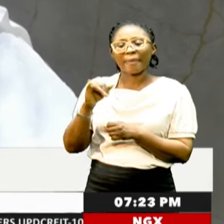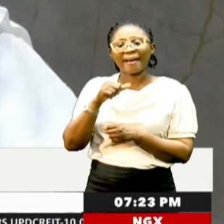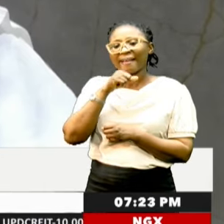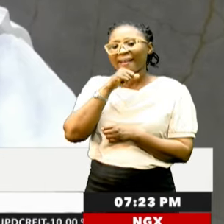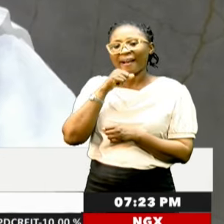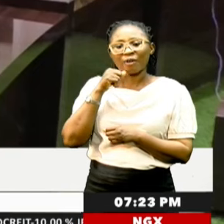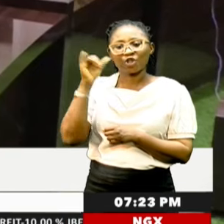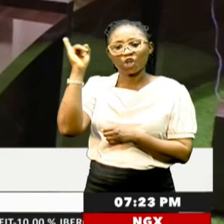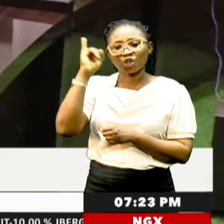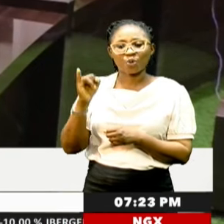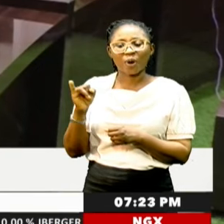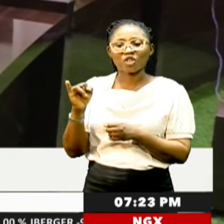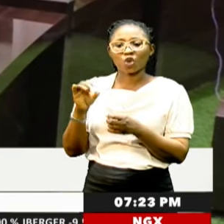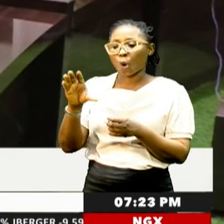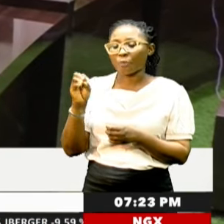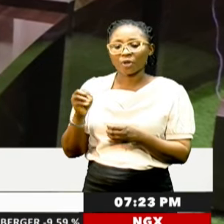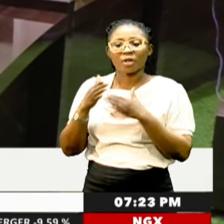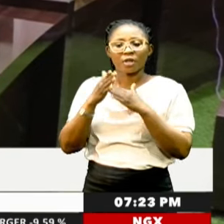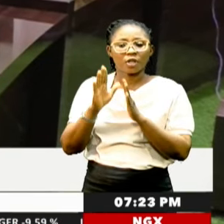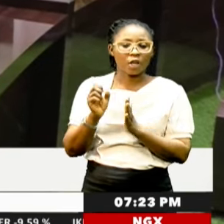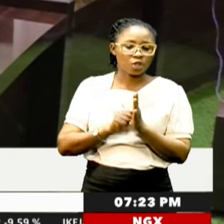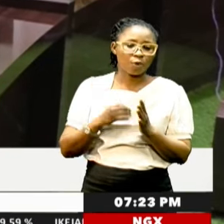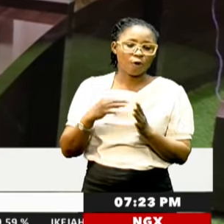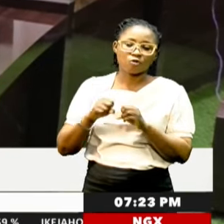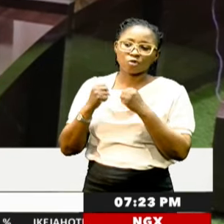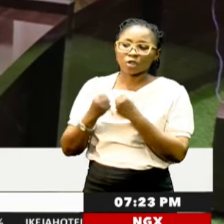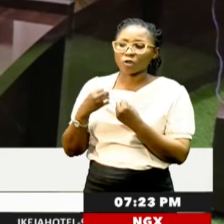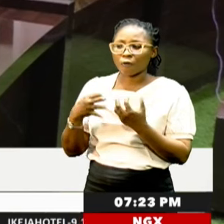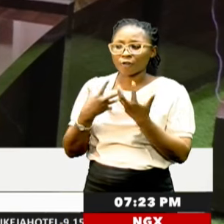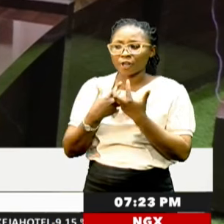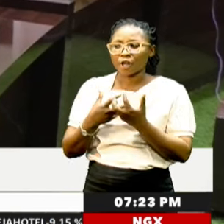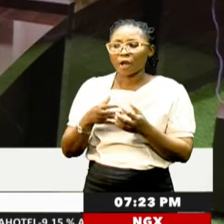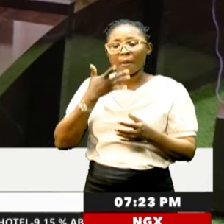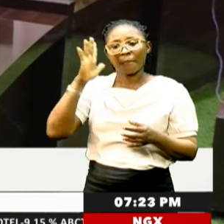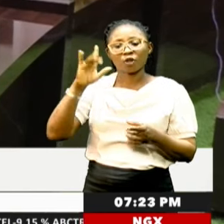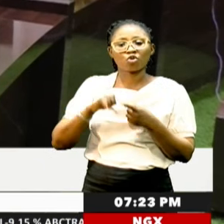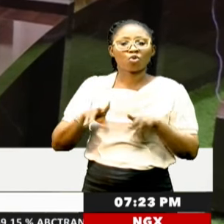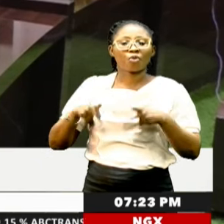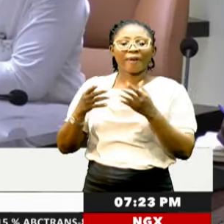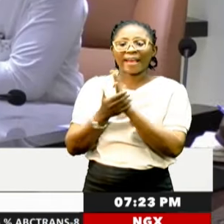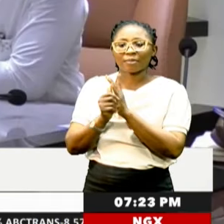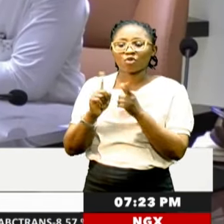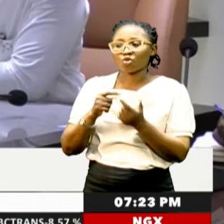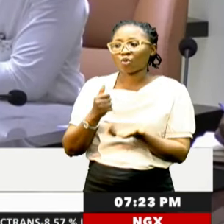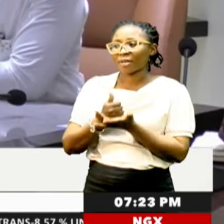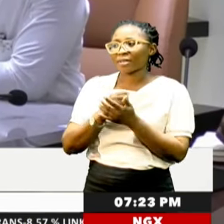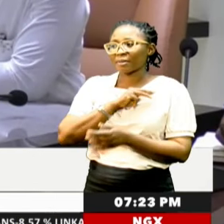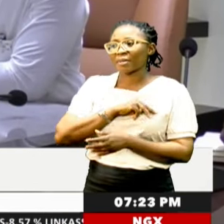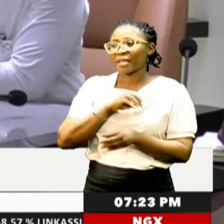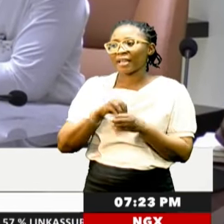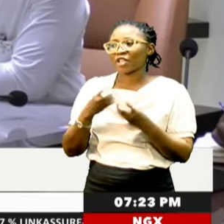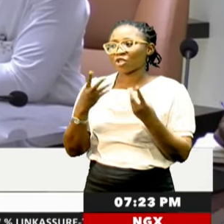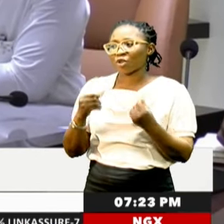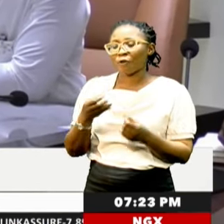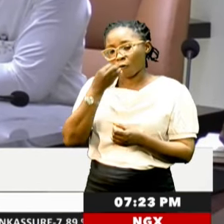Corporation. The leadership of the Society of Engineers pledged to provide its expertise to assist the ministry in